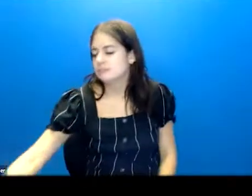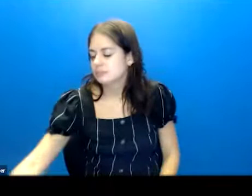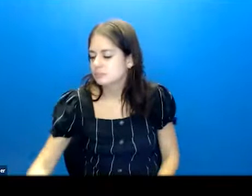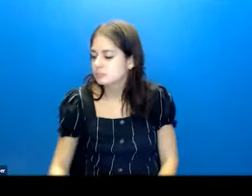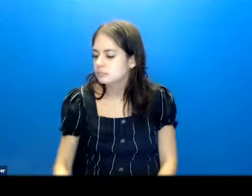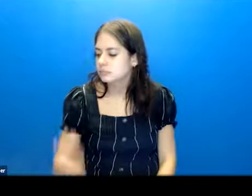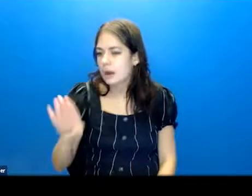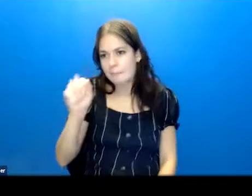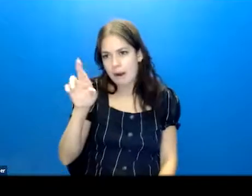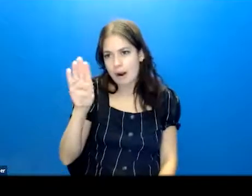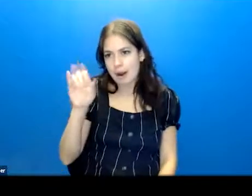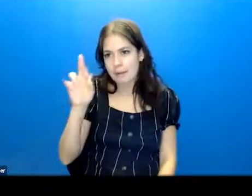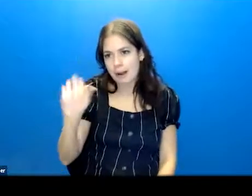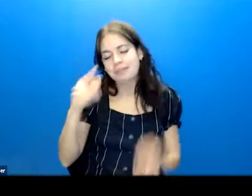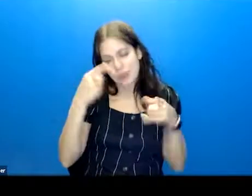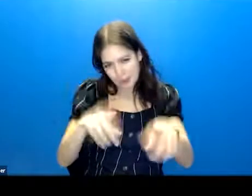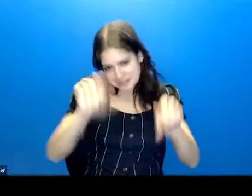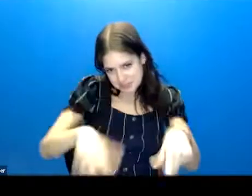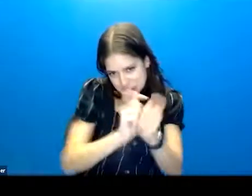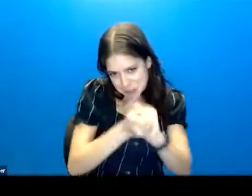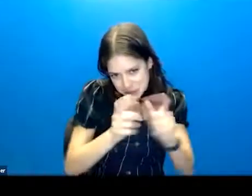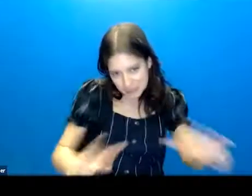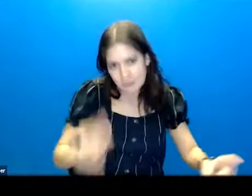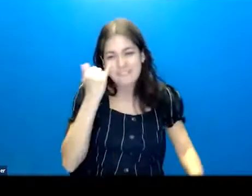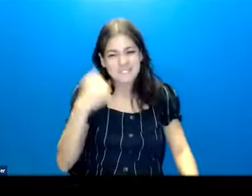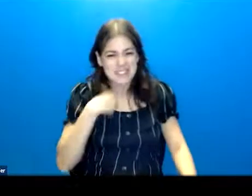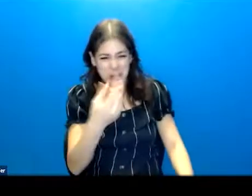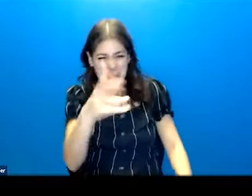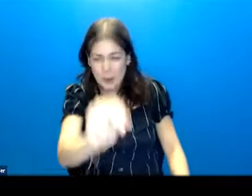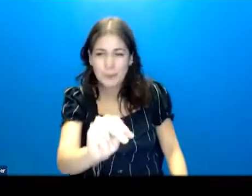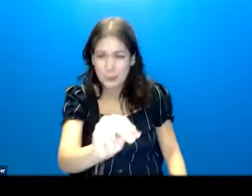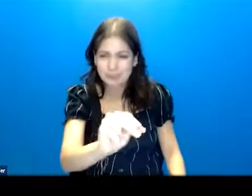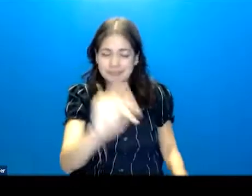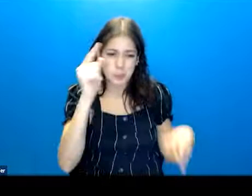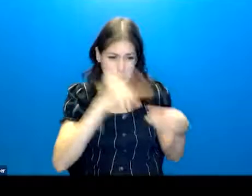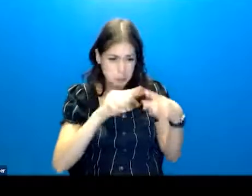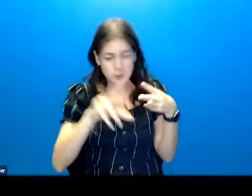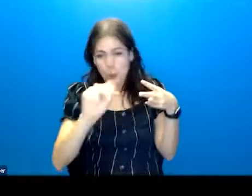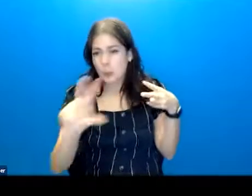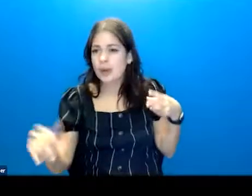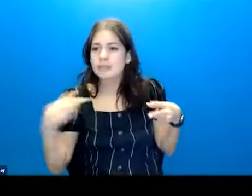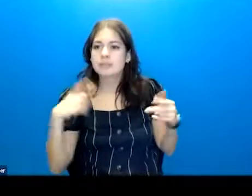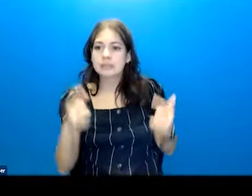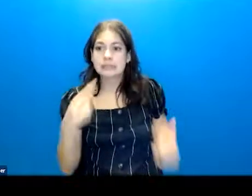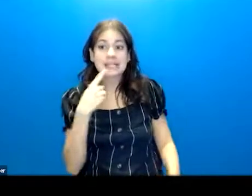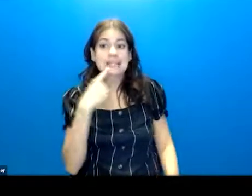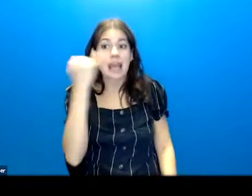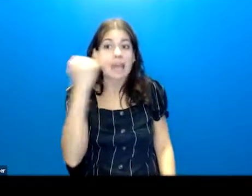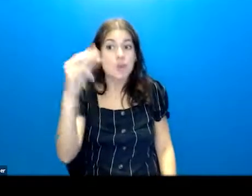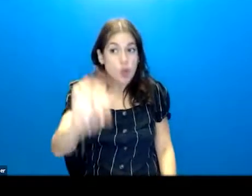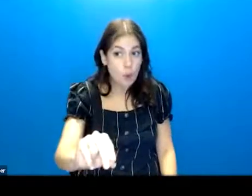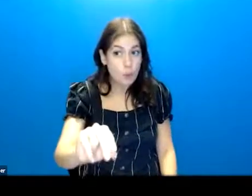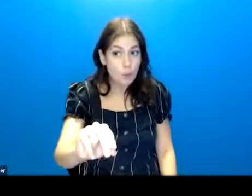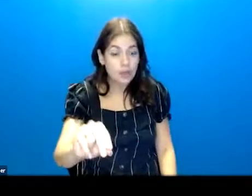Barbara agreed that it's fine. If they say no to these two questions and on the sheets that you have, there's a big thing that says, if no,